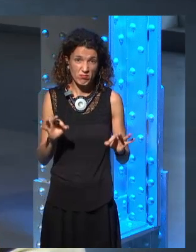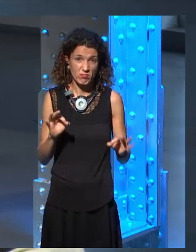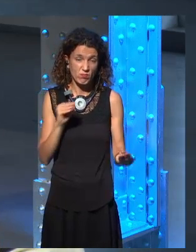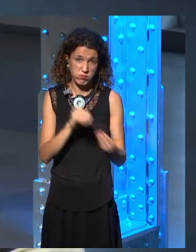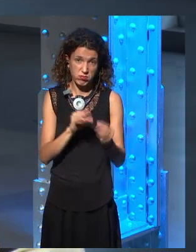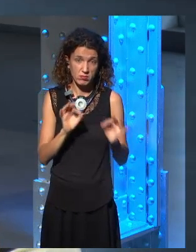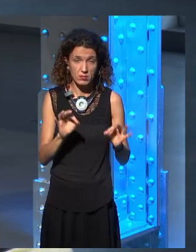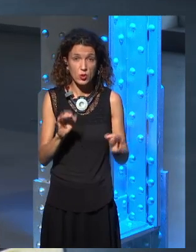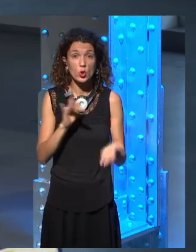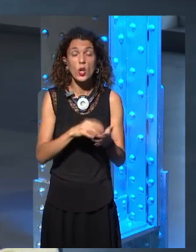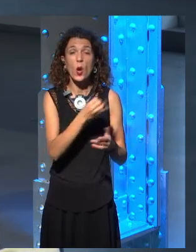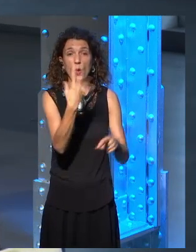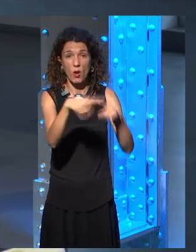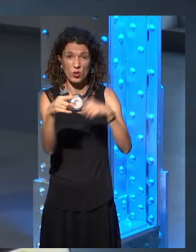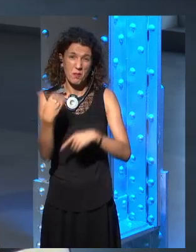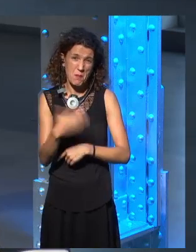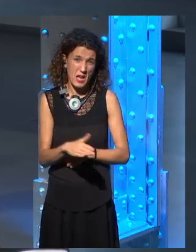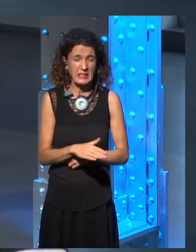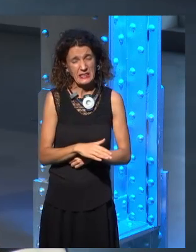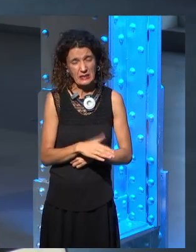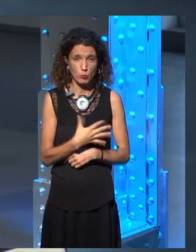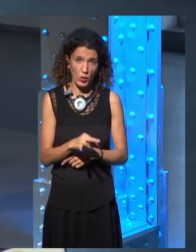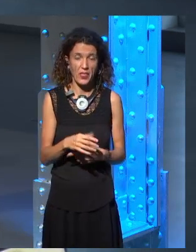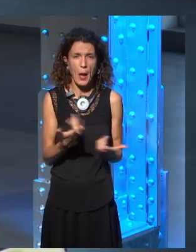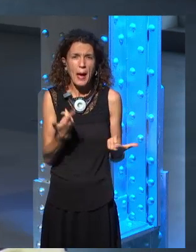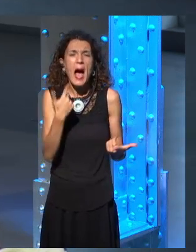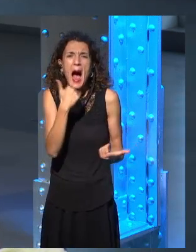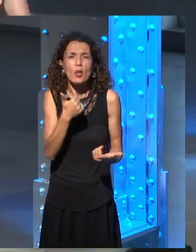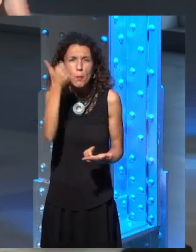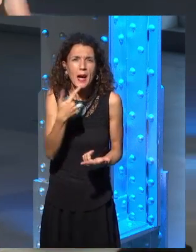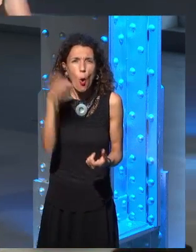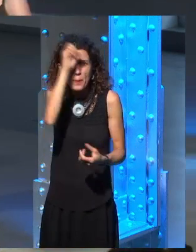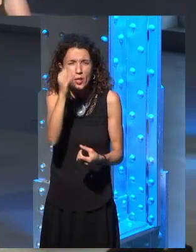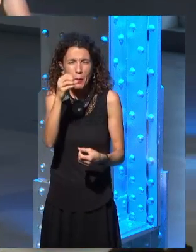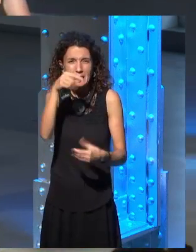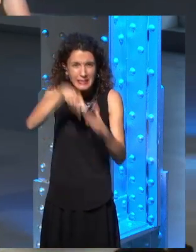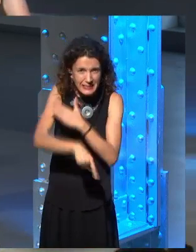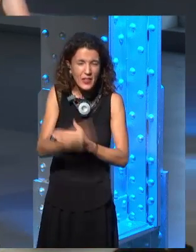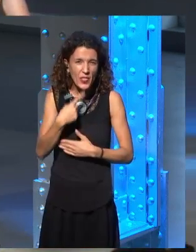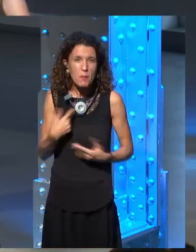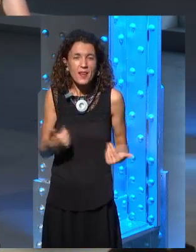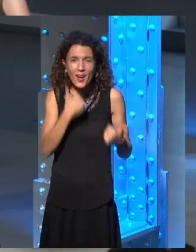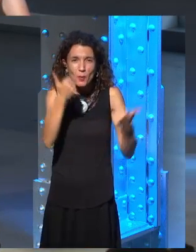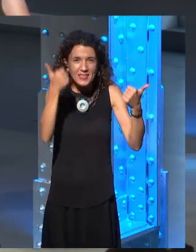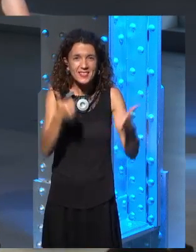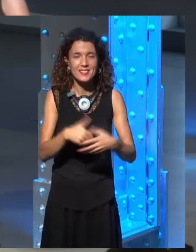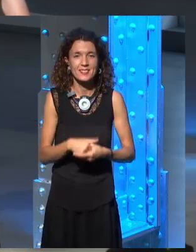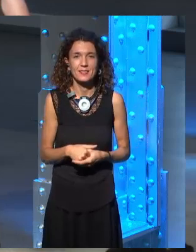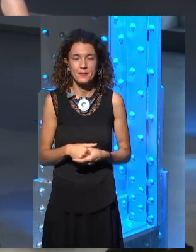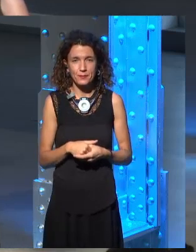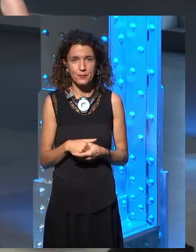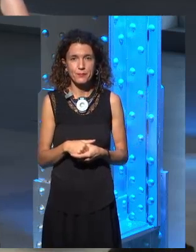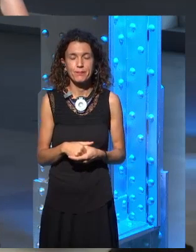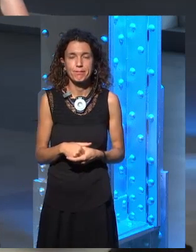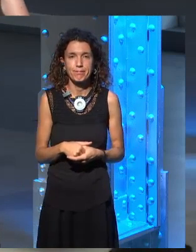that's how life is. Venga, mojate, mojate. Come on, tell us something more. Well, I